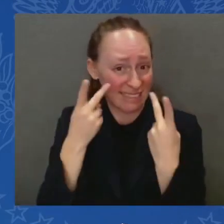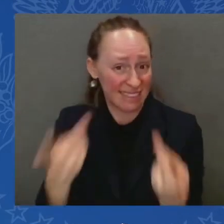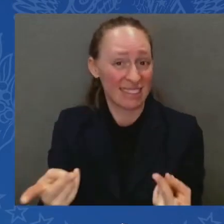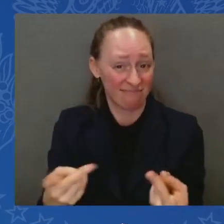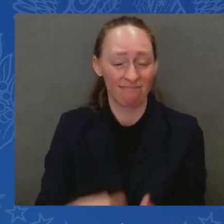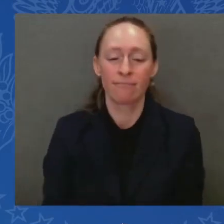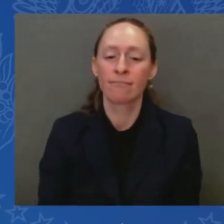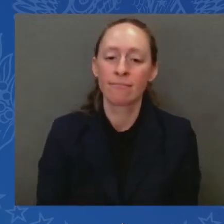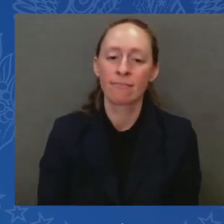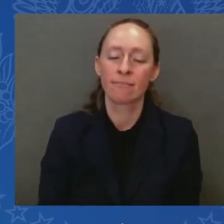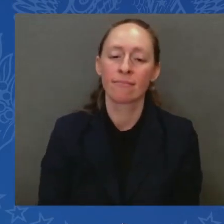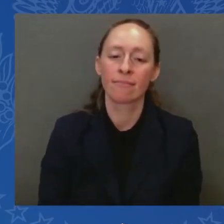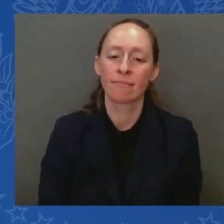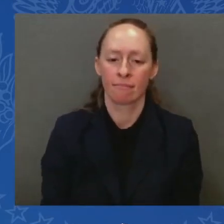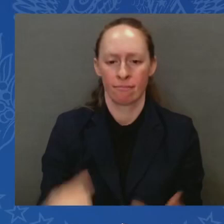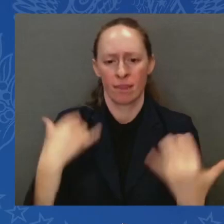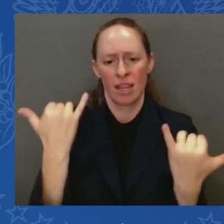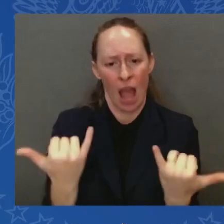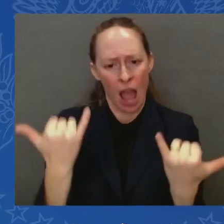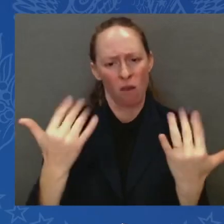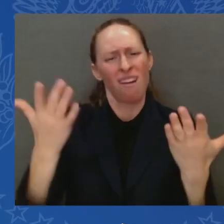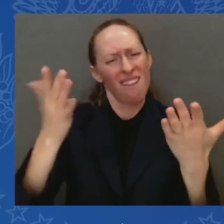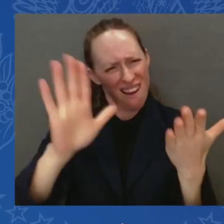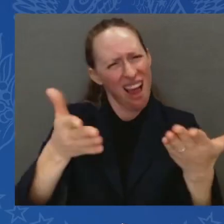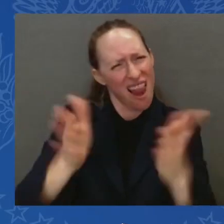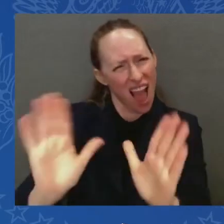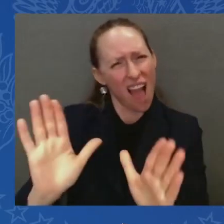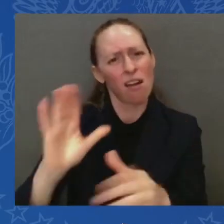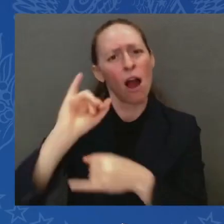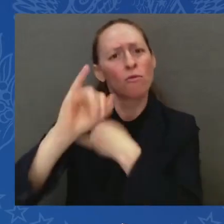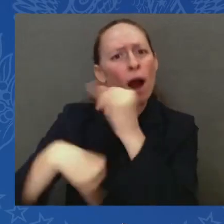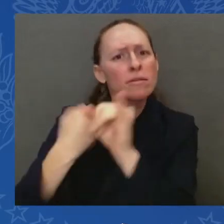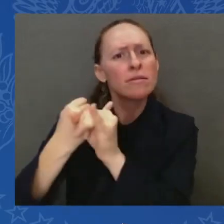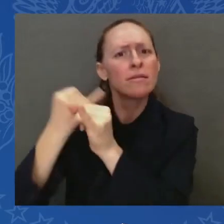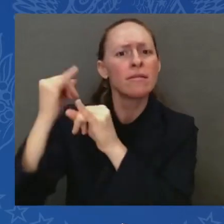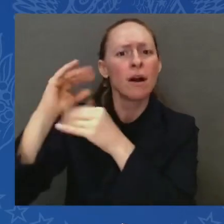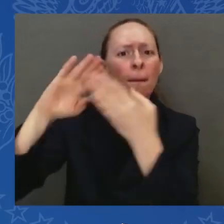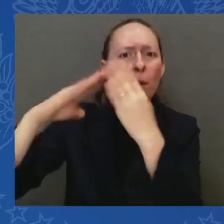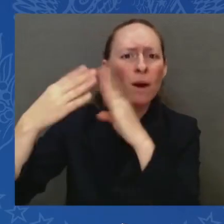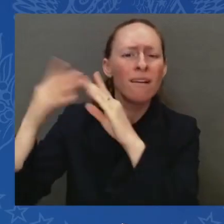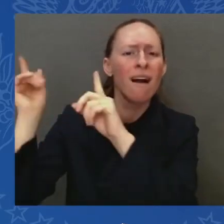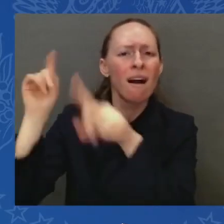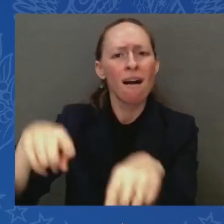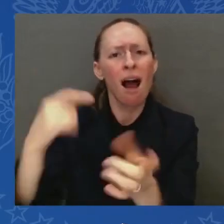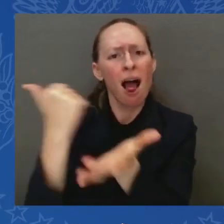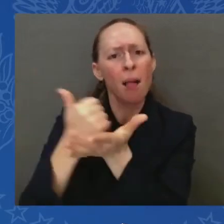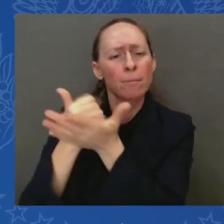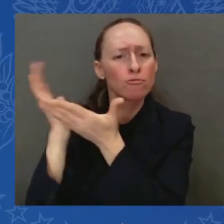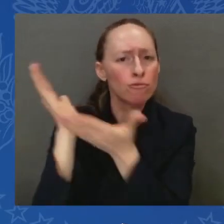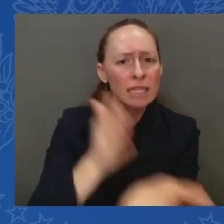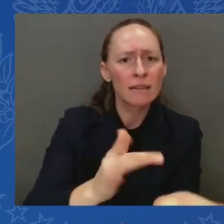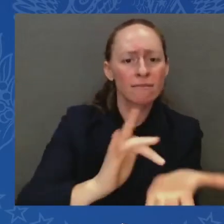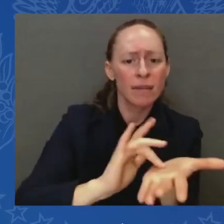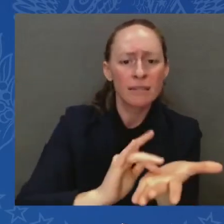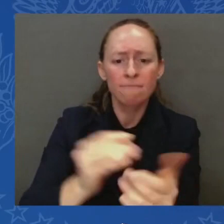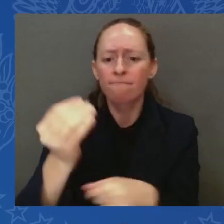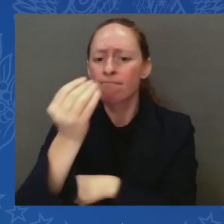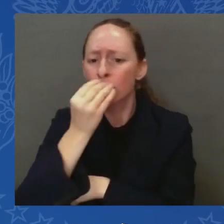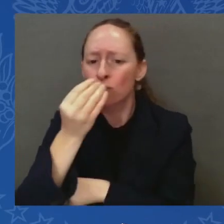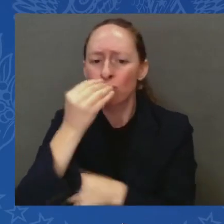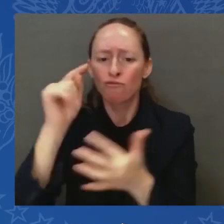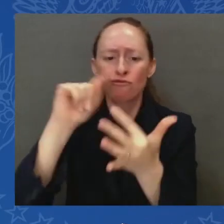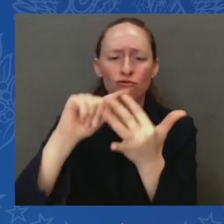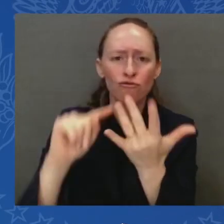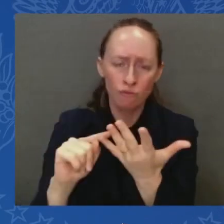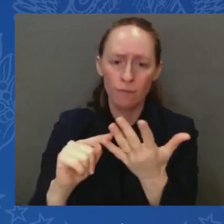We're working in close cooperation with the government of Egypt, the United Nations, and its agencies like the World Program and other partners in the region to get trucks